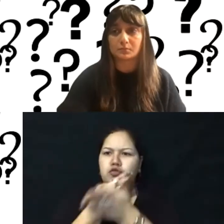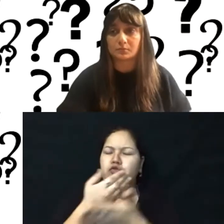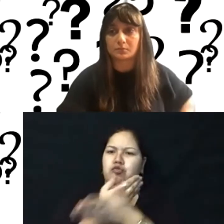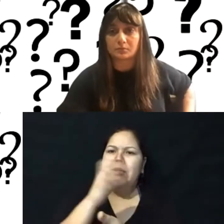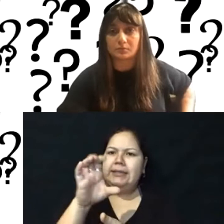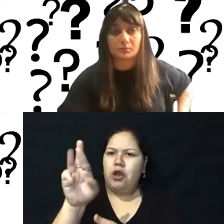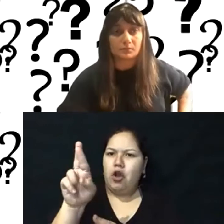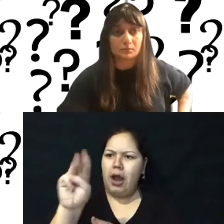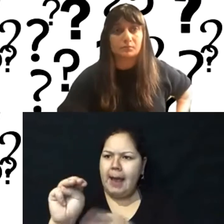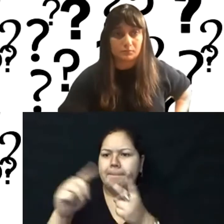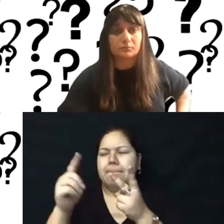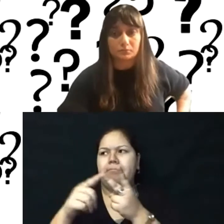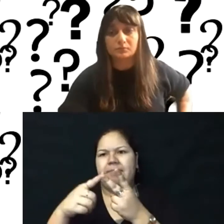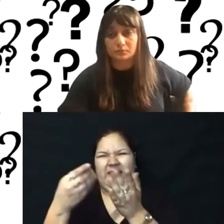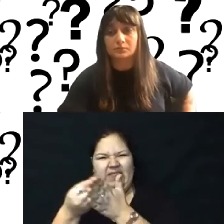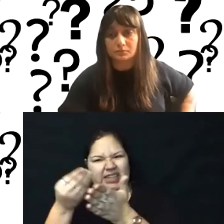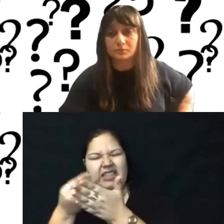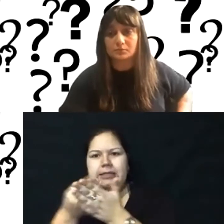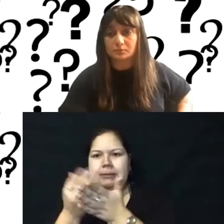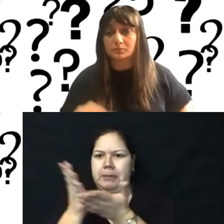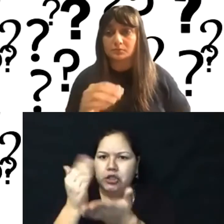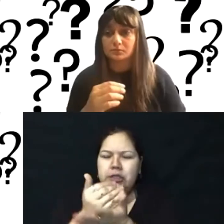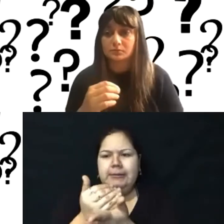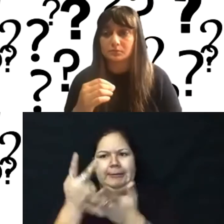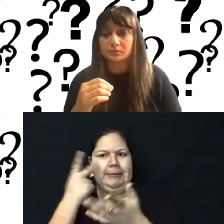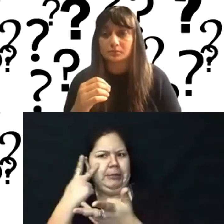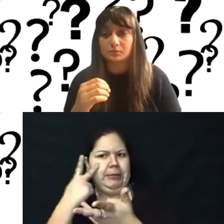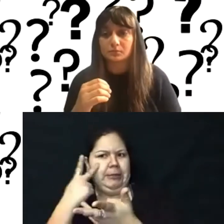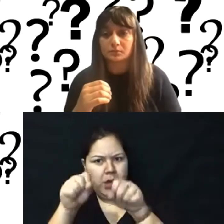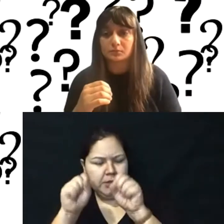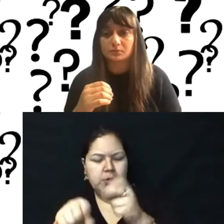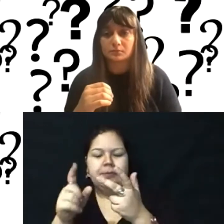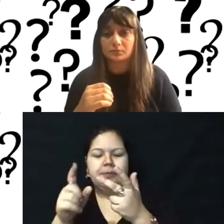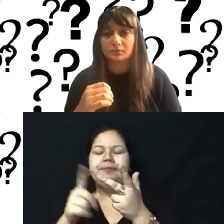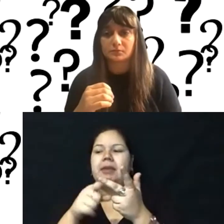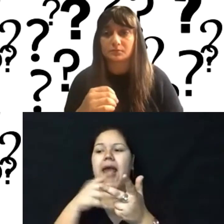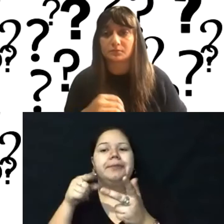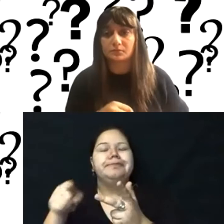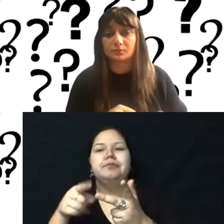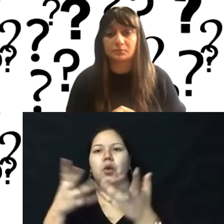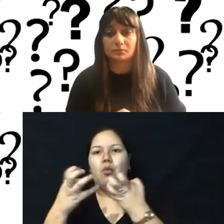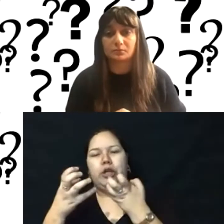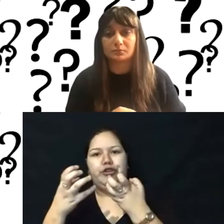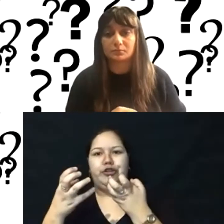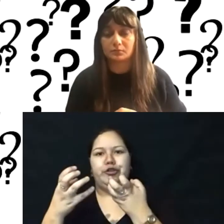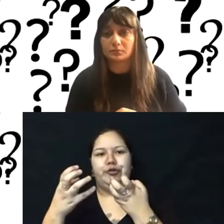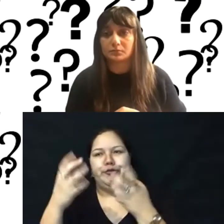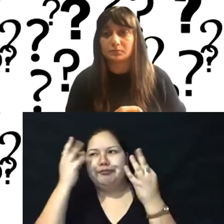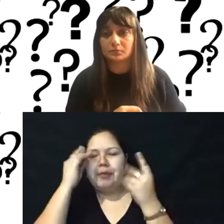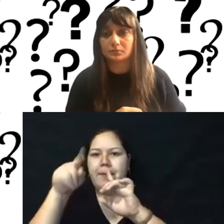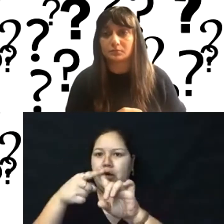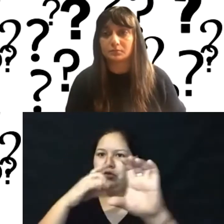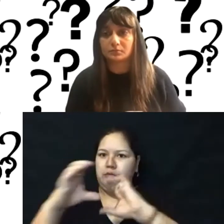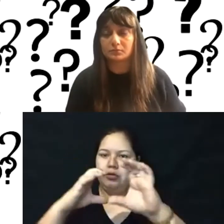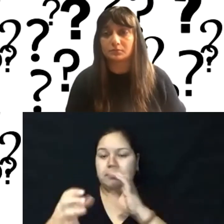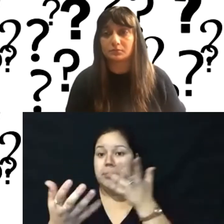their financial kind of, um, you know, infrastructure, um, and they want to think about their communications, whether that's social media or whatever. And